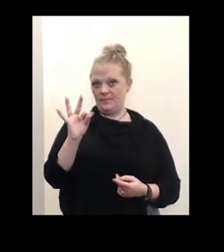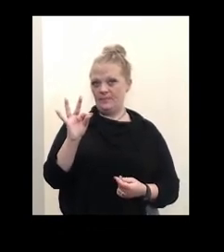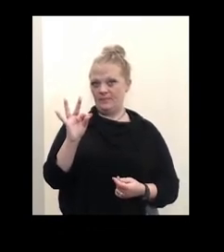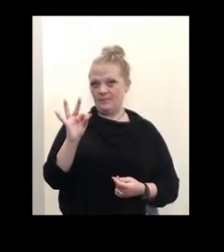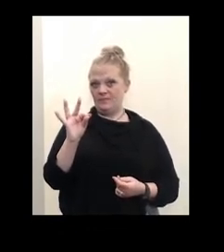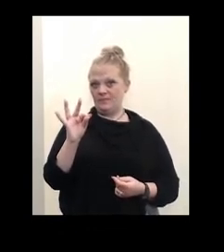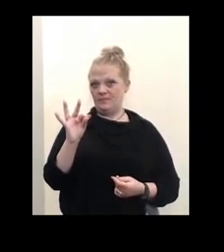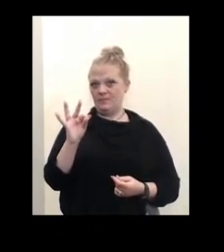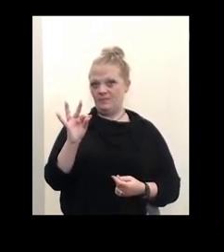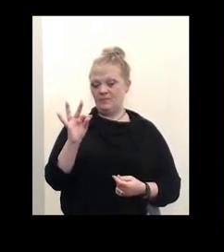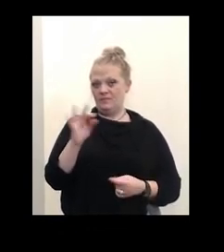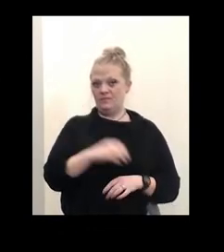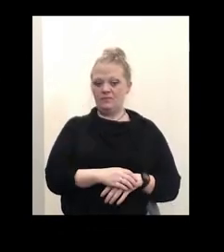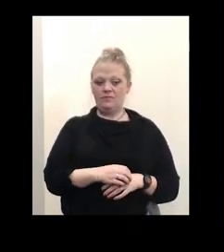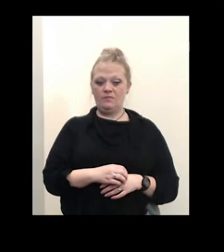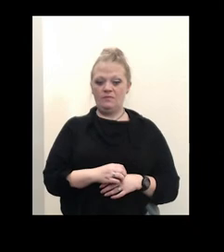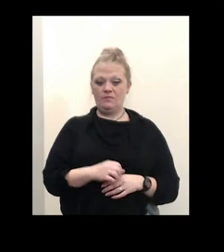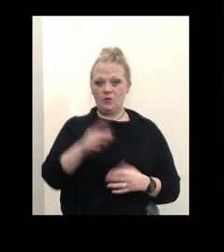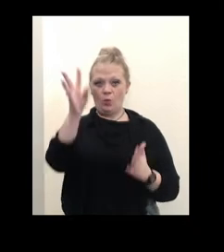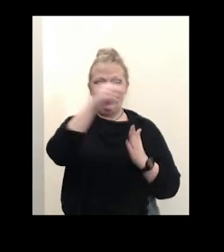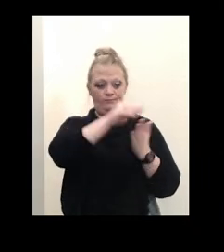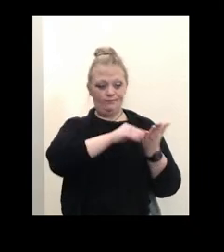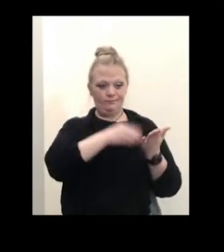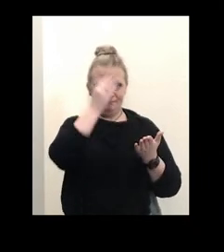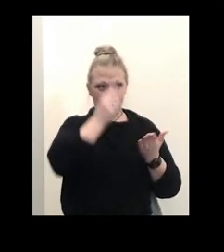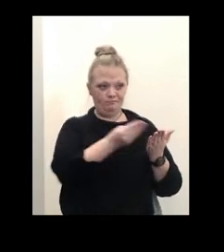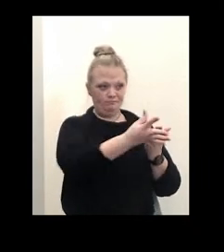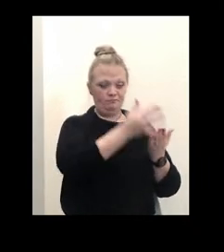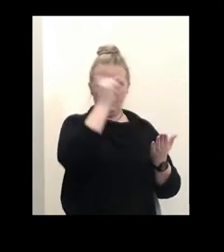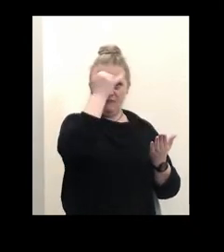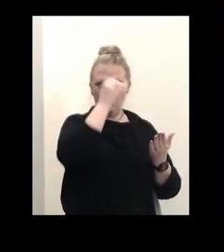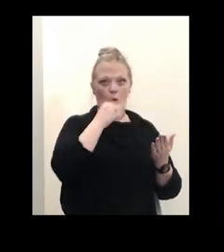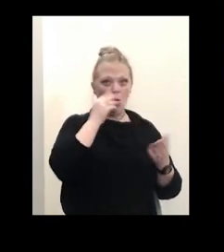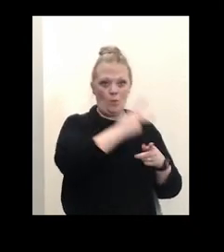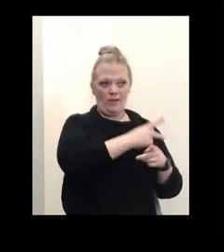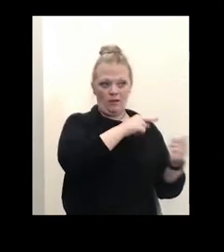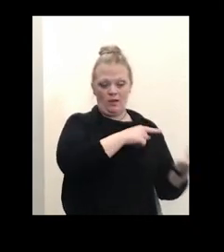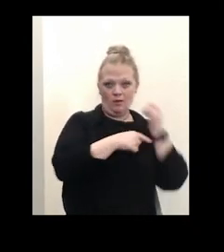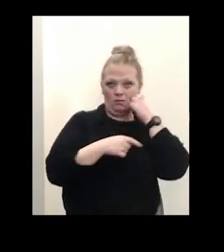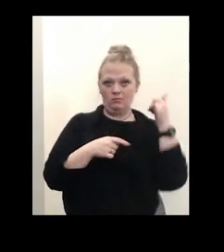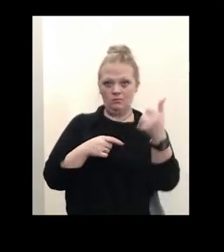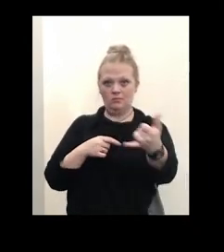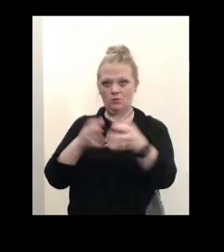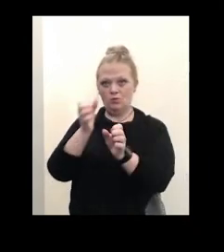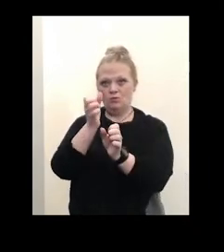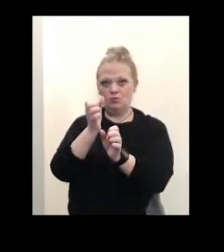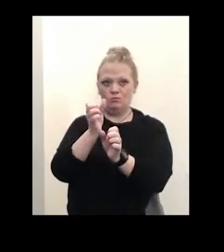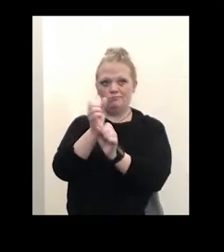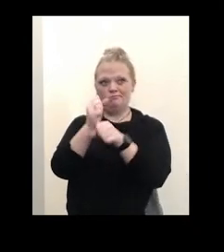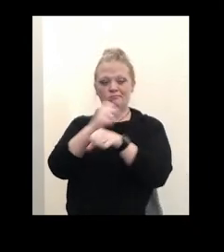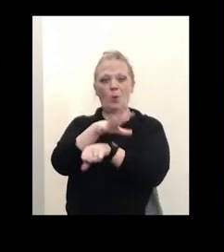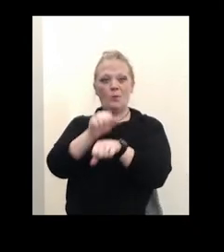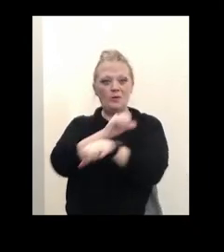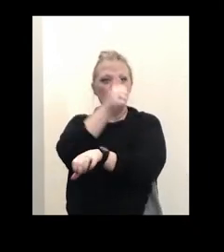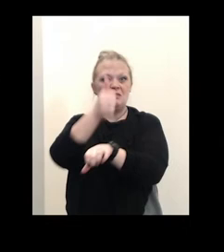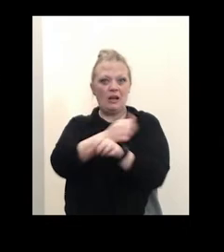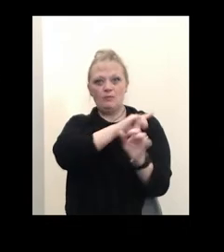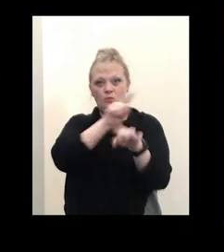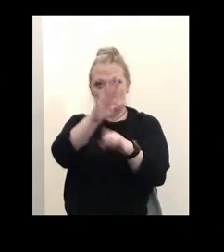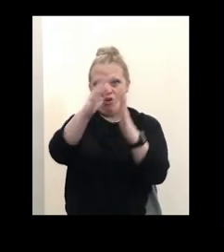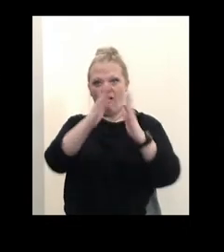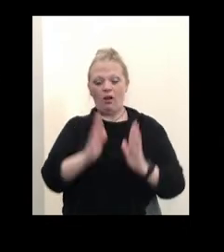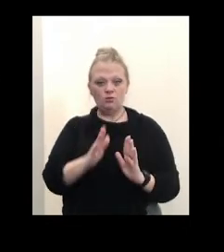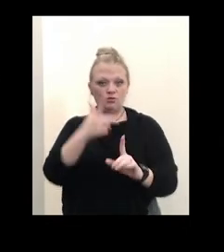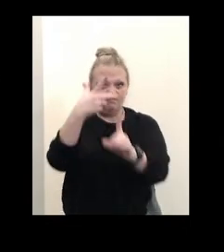give your information to Buffalo Home Care and they will contact you and arrange a time that is convenient for you to come out to your home and get a